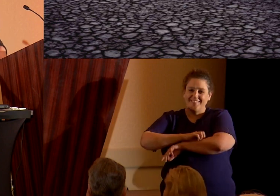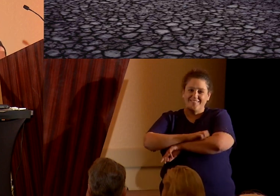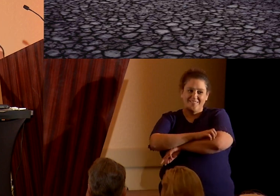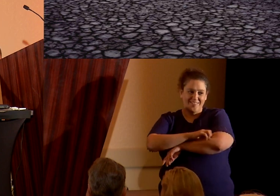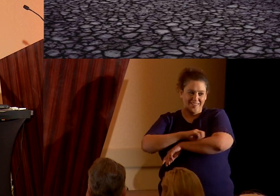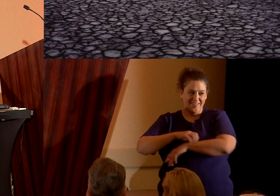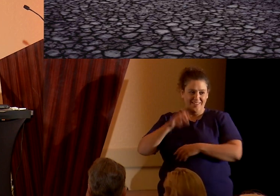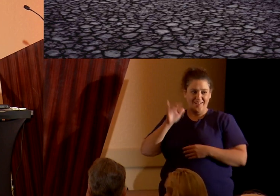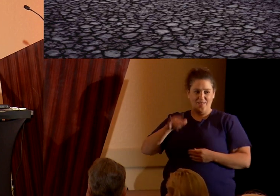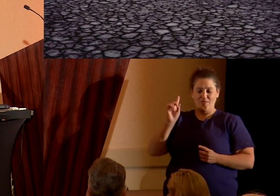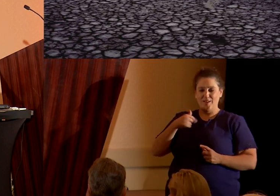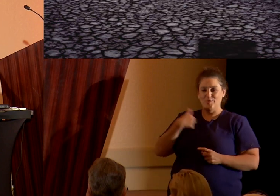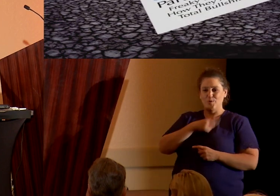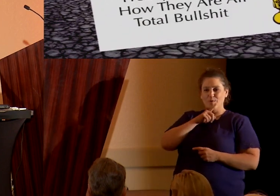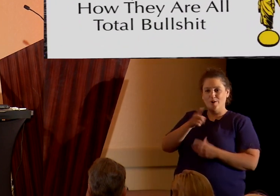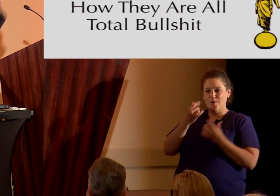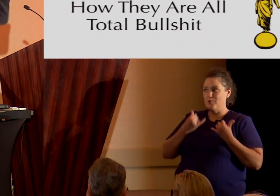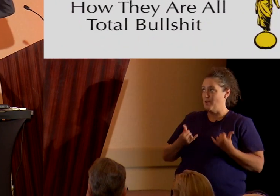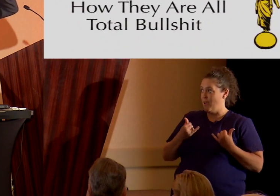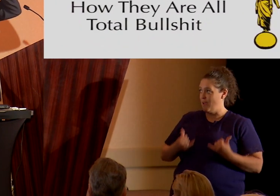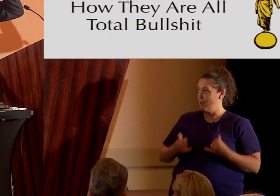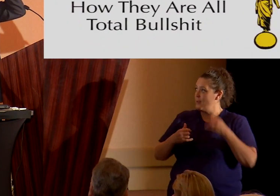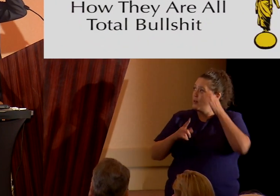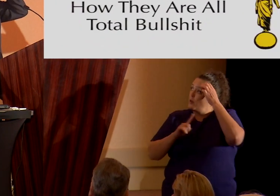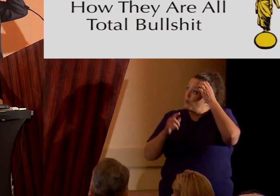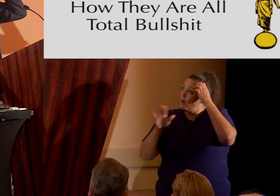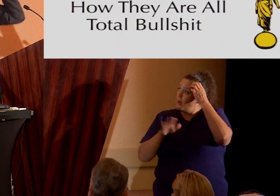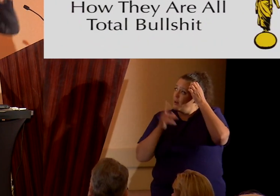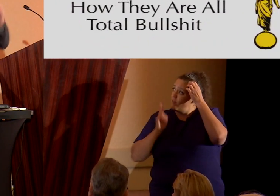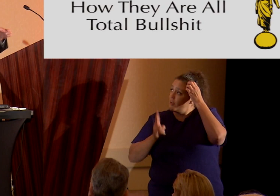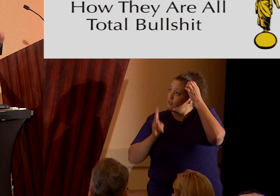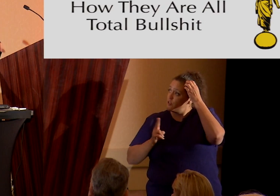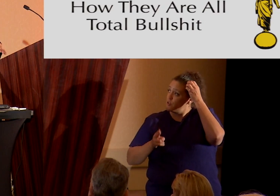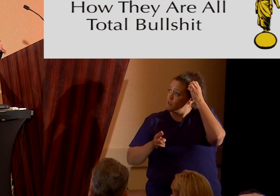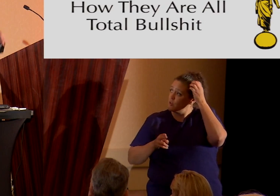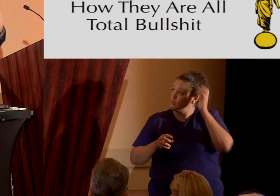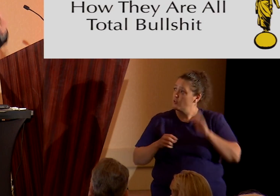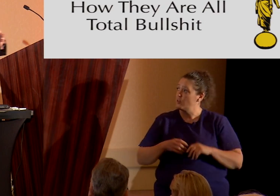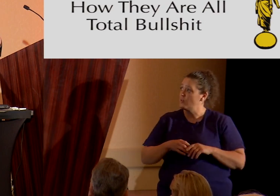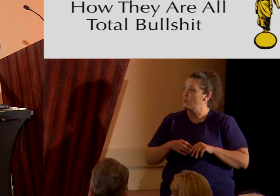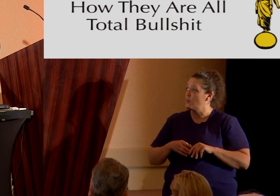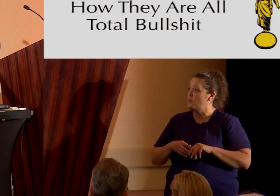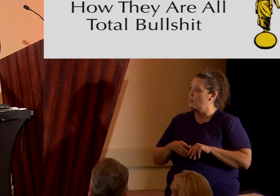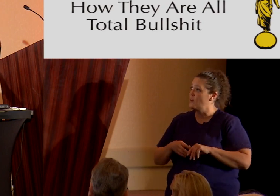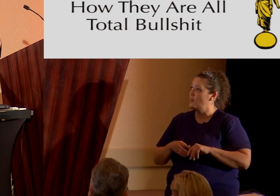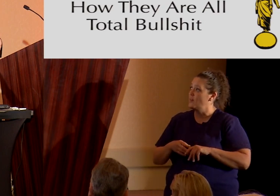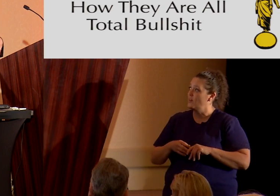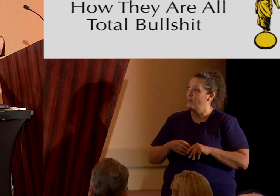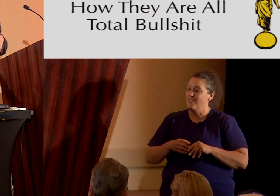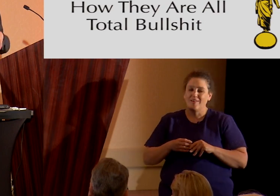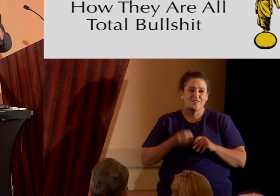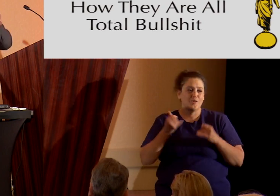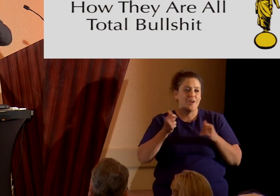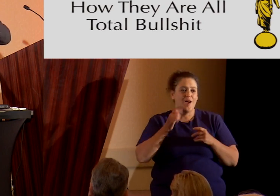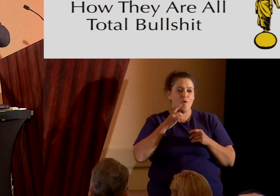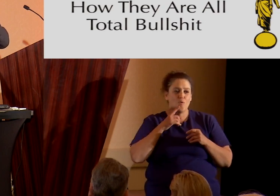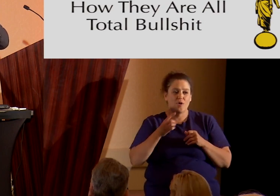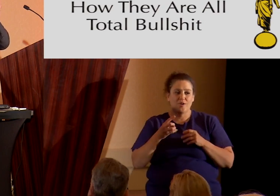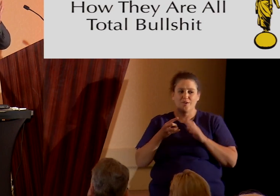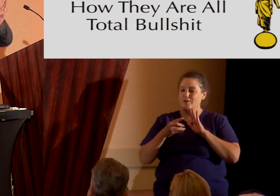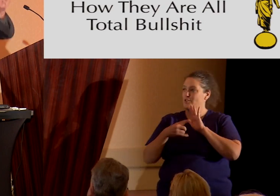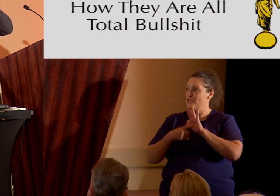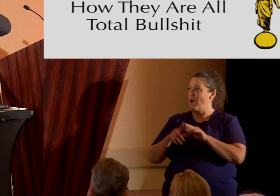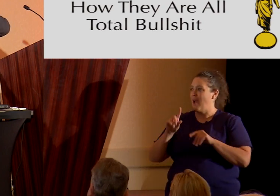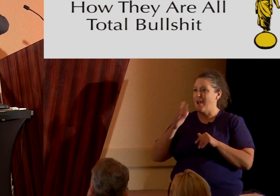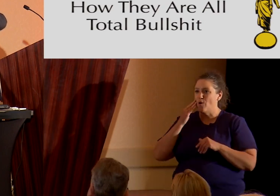And that's where we are today. But, you know, enough of the history lesson. Let's get really fast to what really puts them in a league of their own. And I know we've only